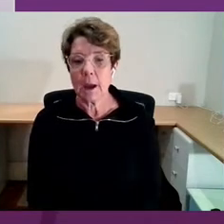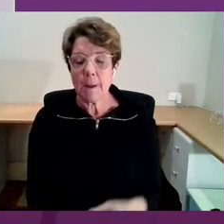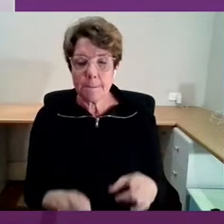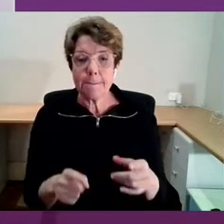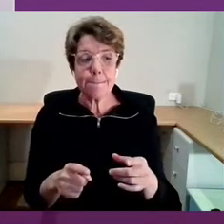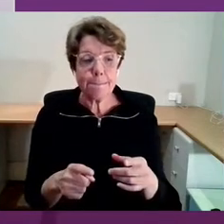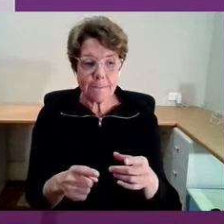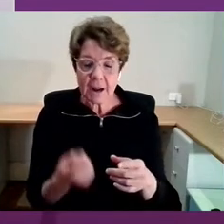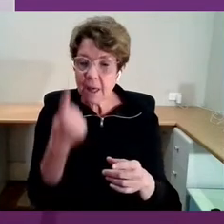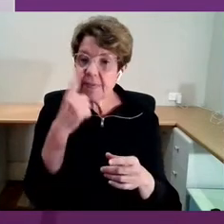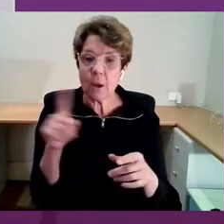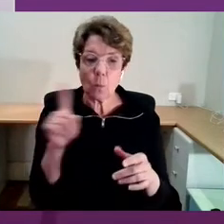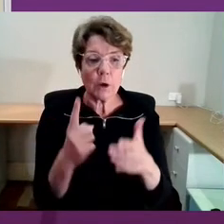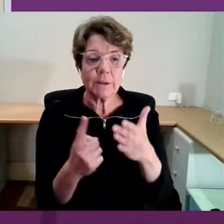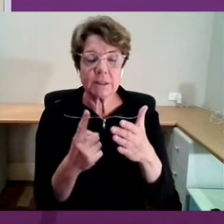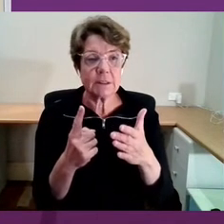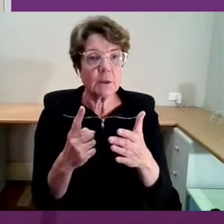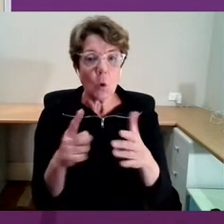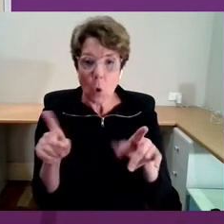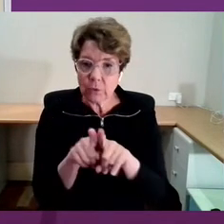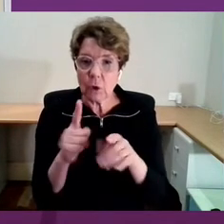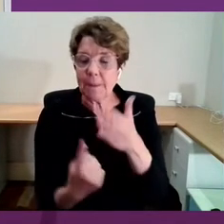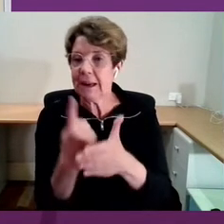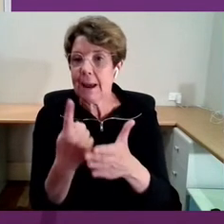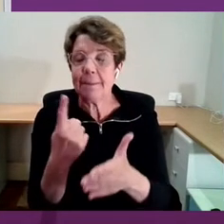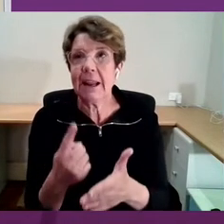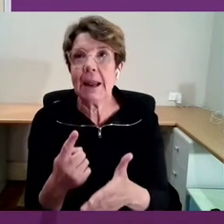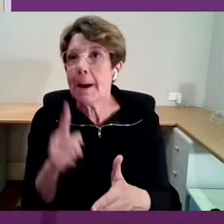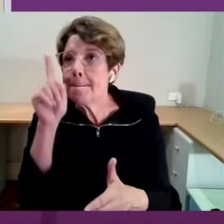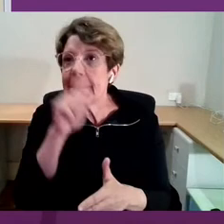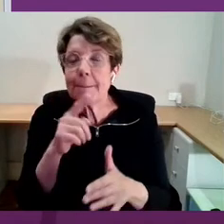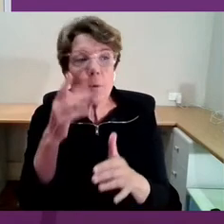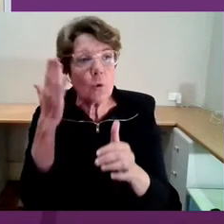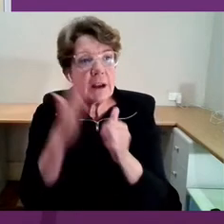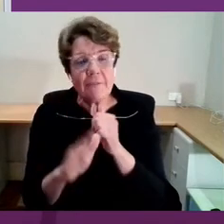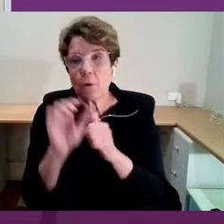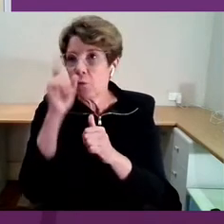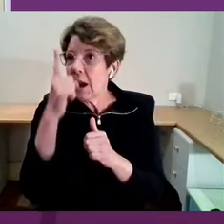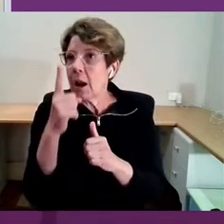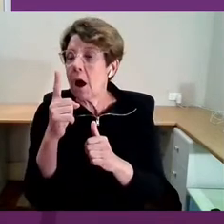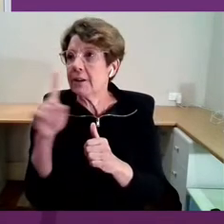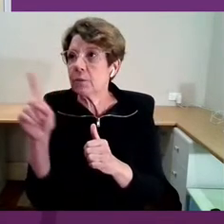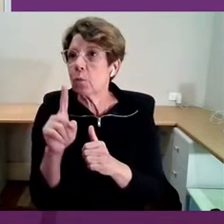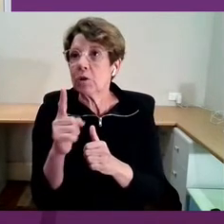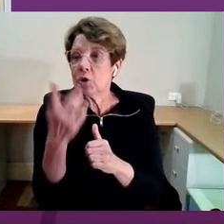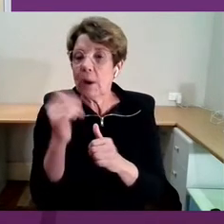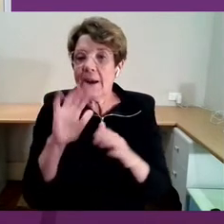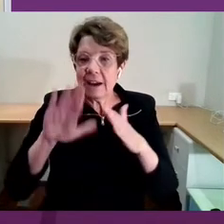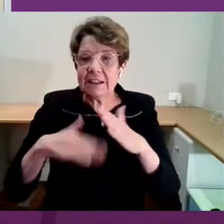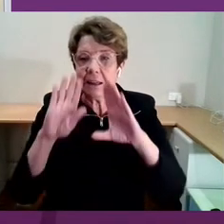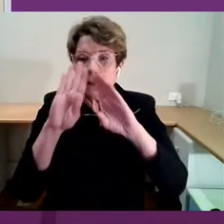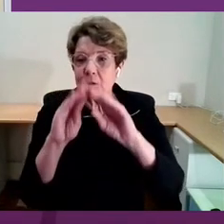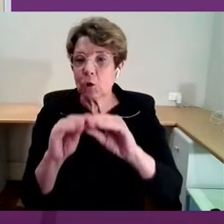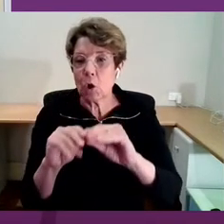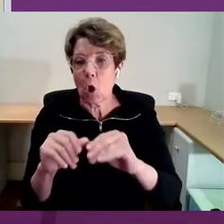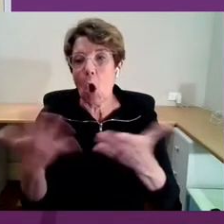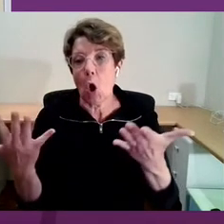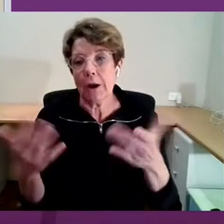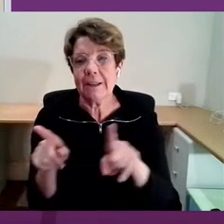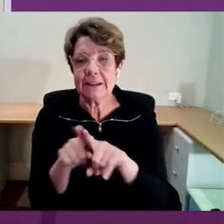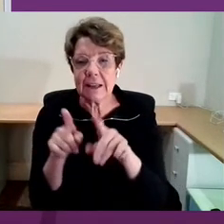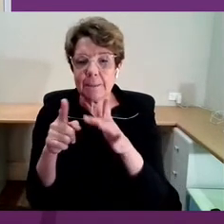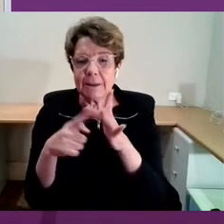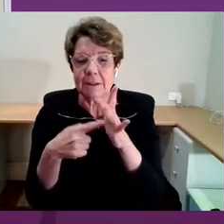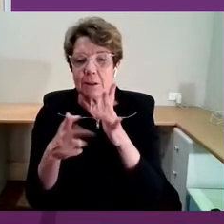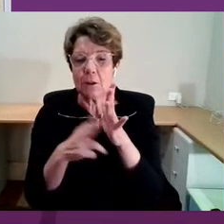you don't know what you've got till it's gone. With apologies to Joni Mitchell or whoever it was. And that gives us something